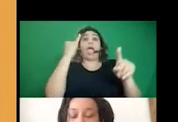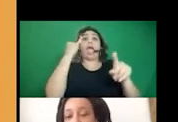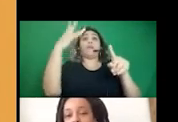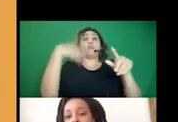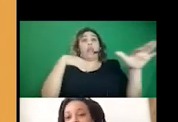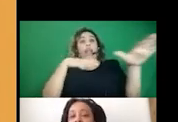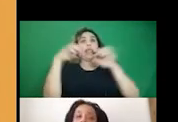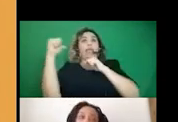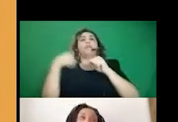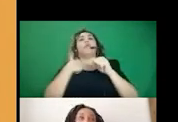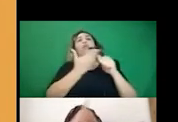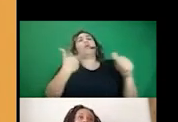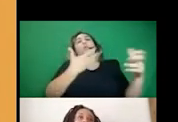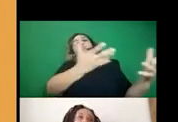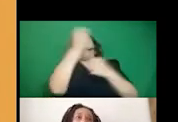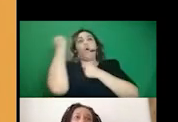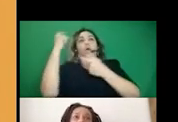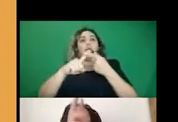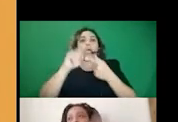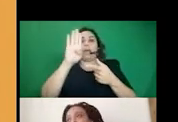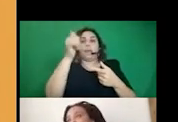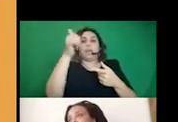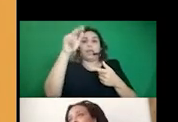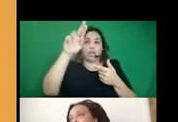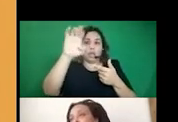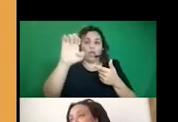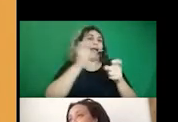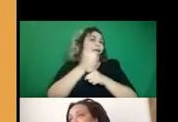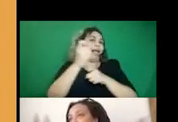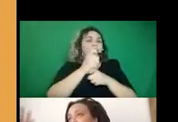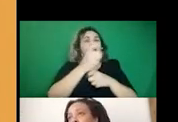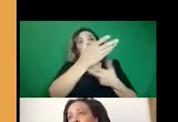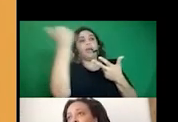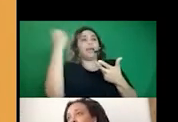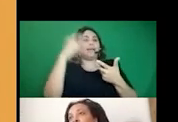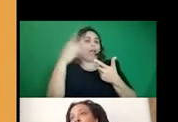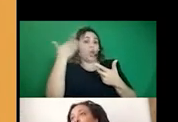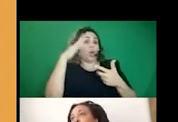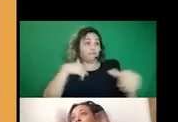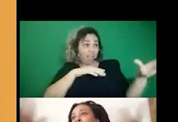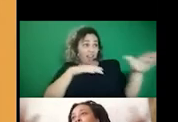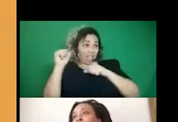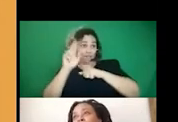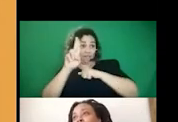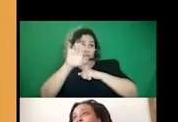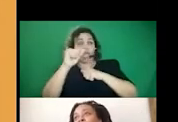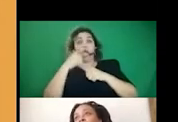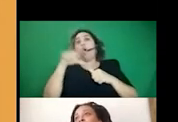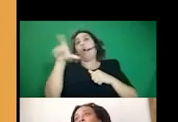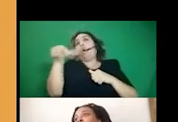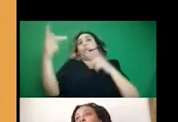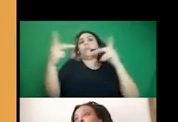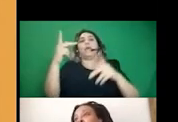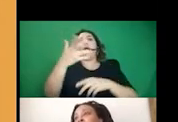are the things we're taking with us. We're taking Beyonce, we're taking, I don't know, other Black, like,